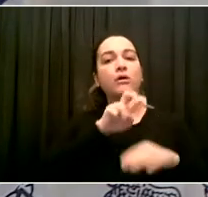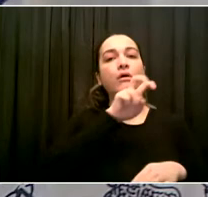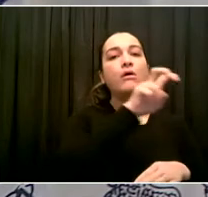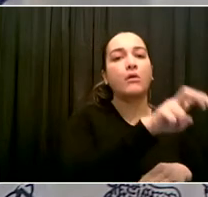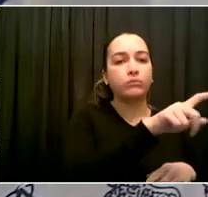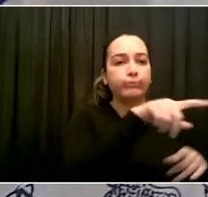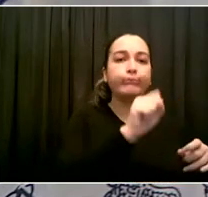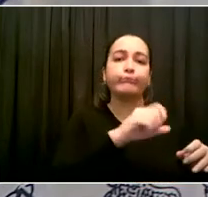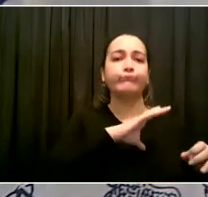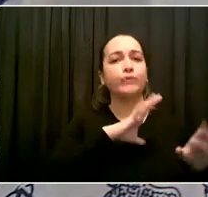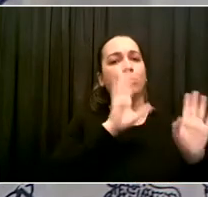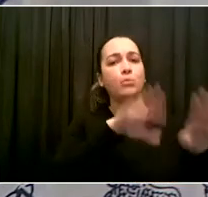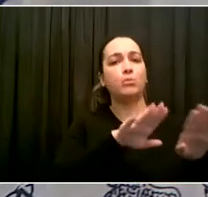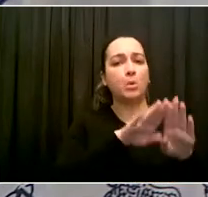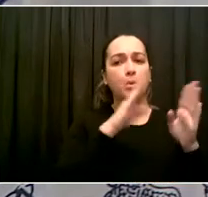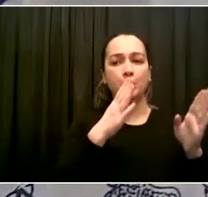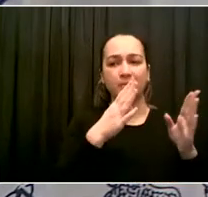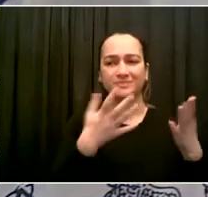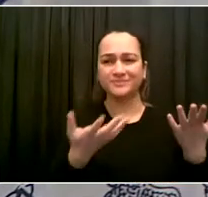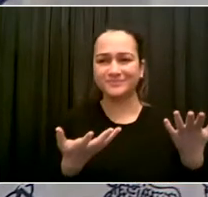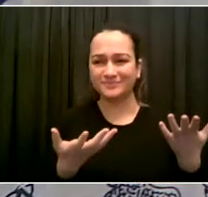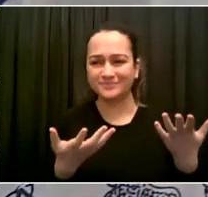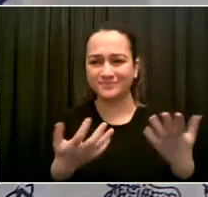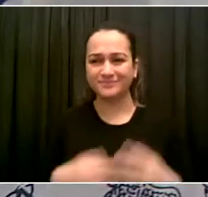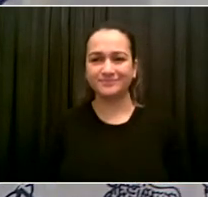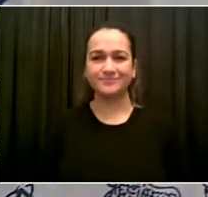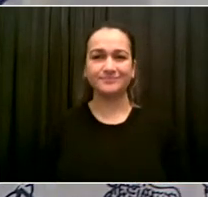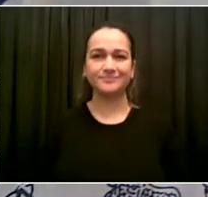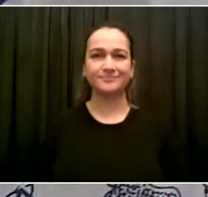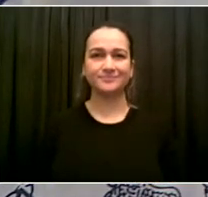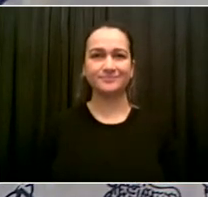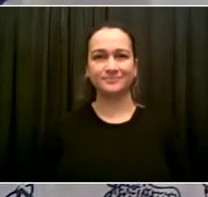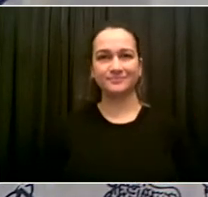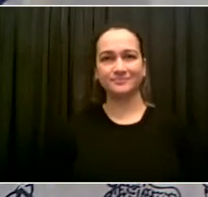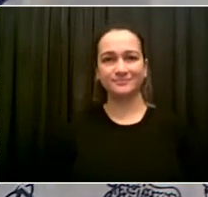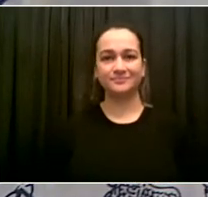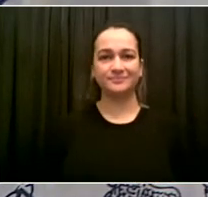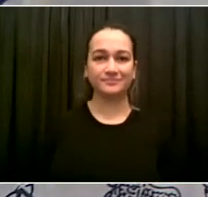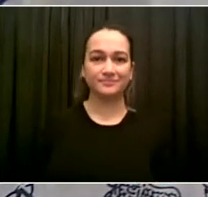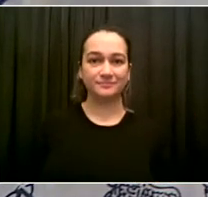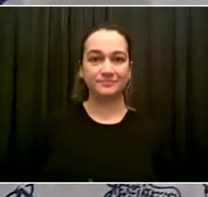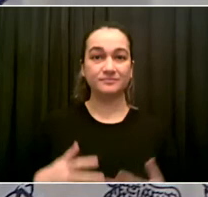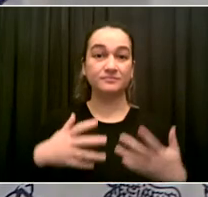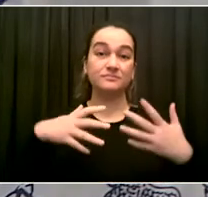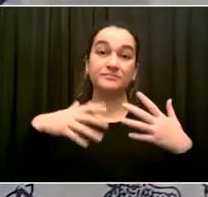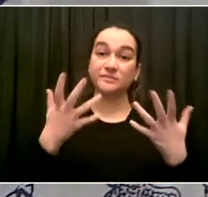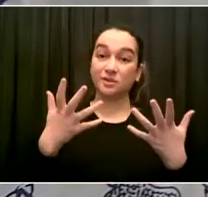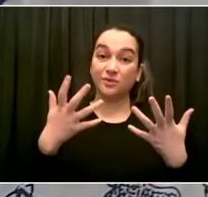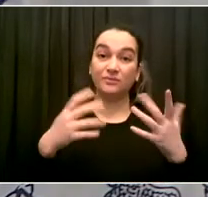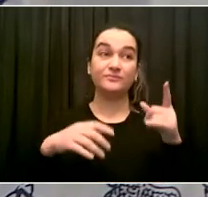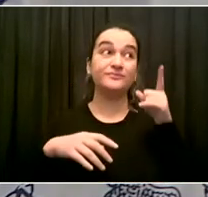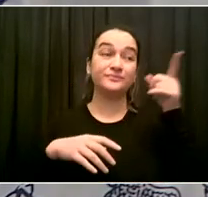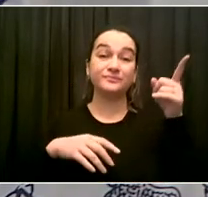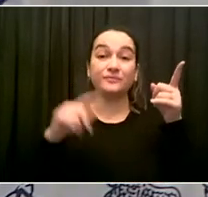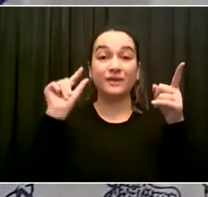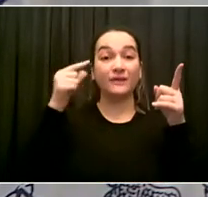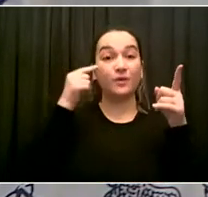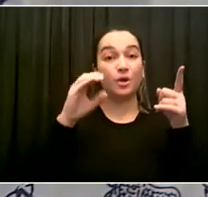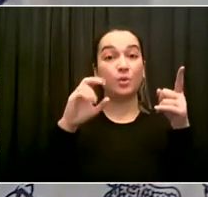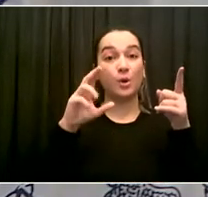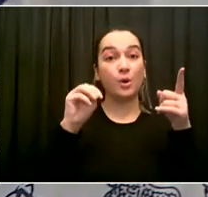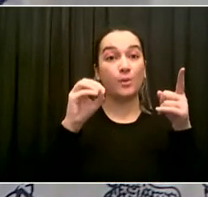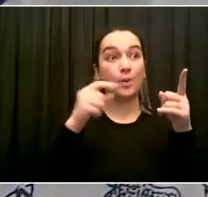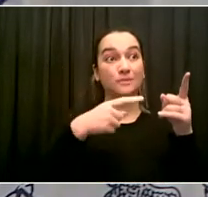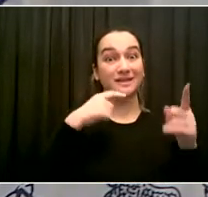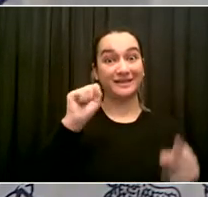because the State has the legal right to do it. But it's not what we would have done. And on top of it, I want to ask a question. Is this being